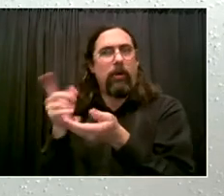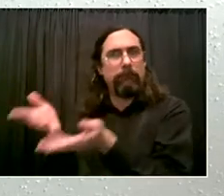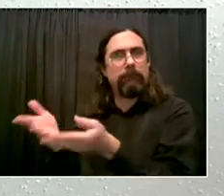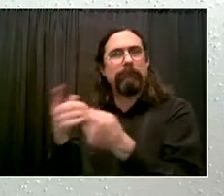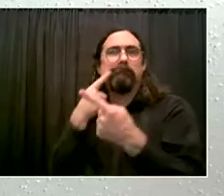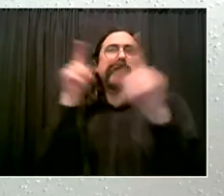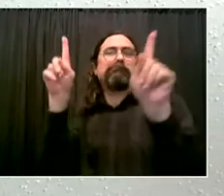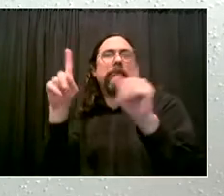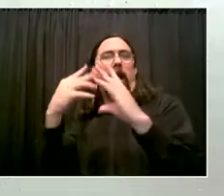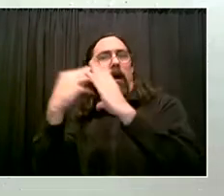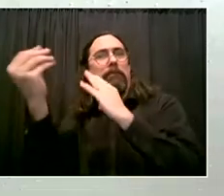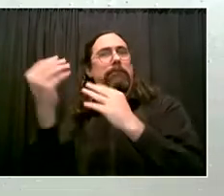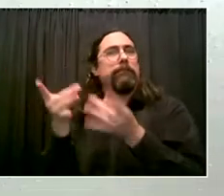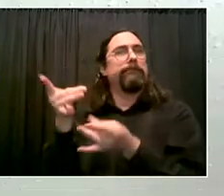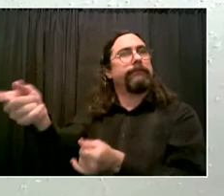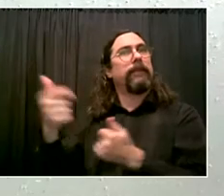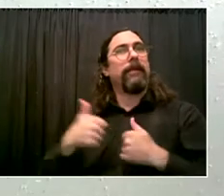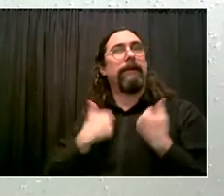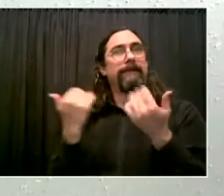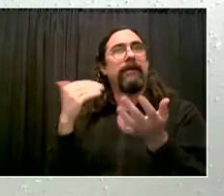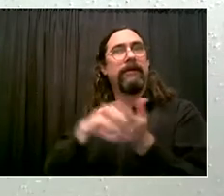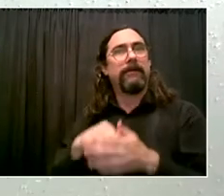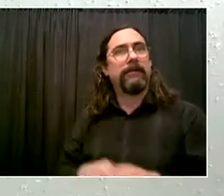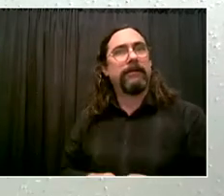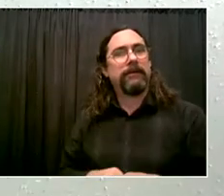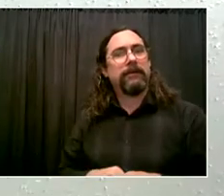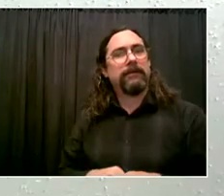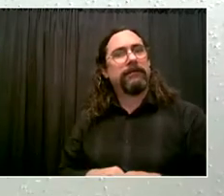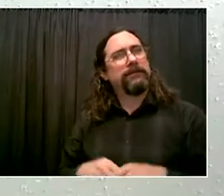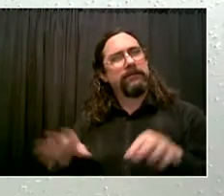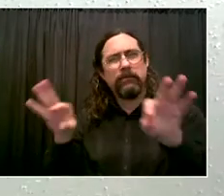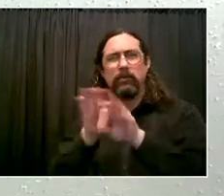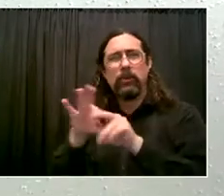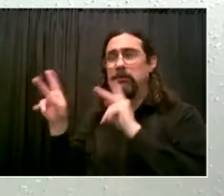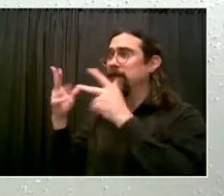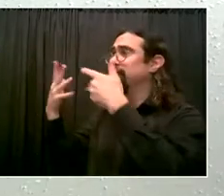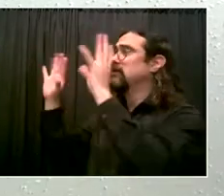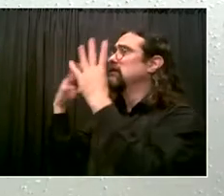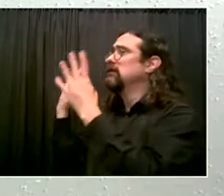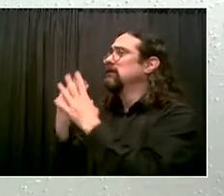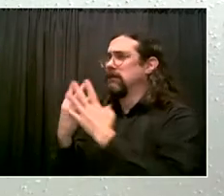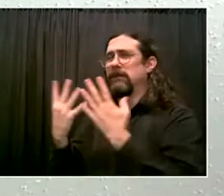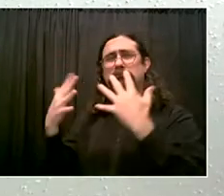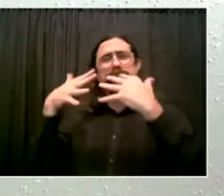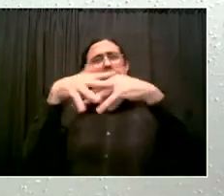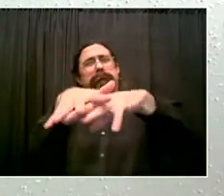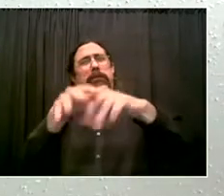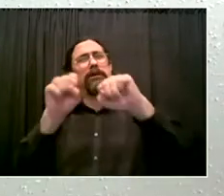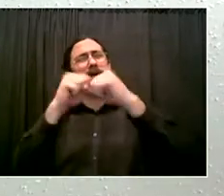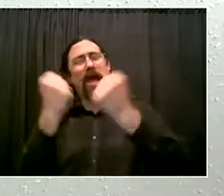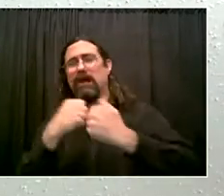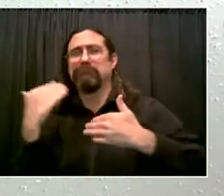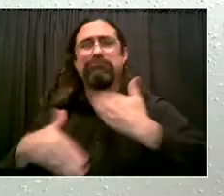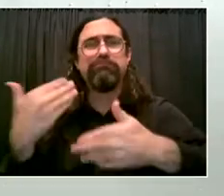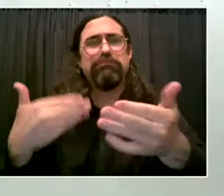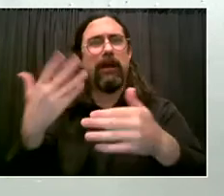home without anything. They've been separated from support,